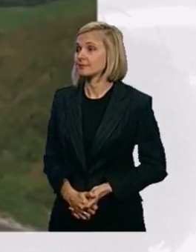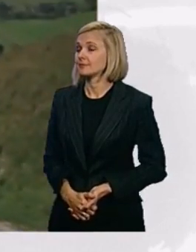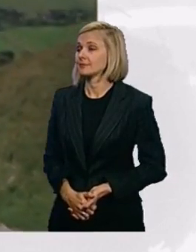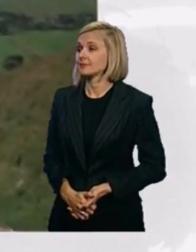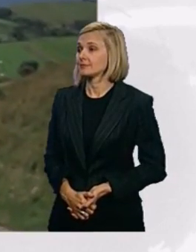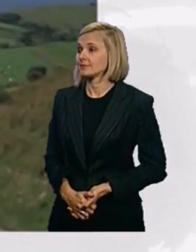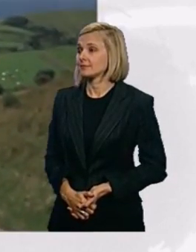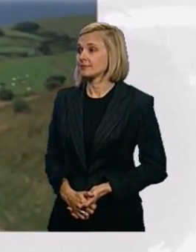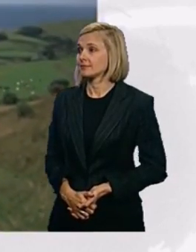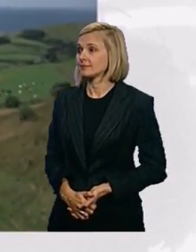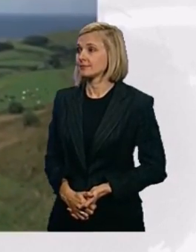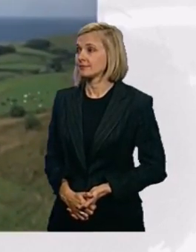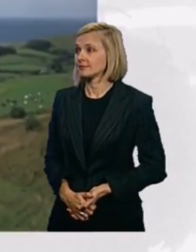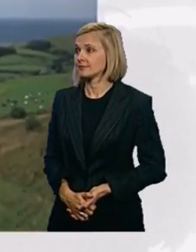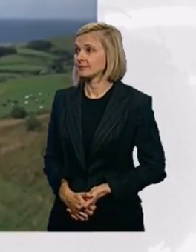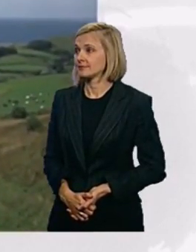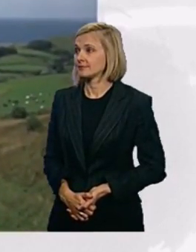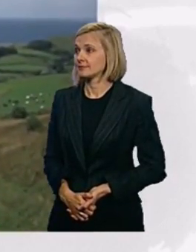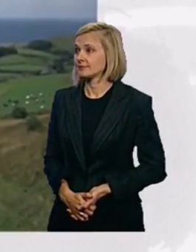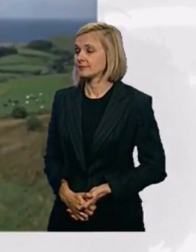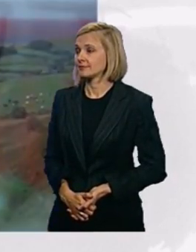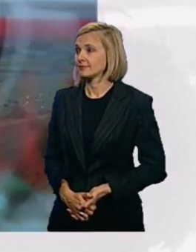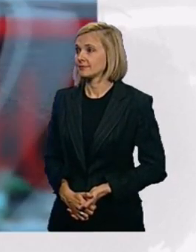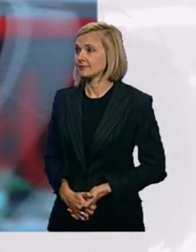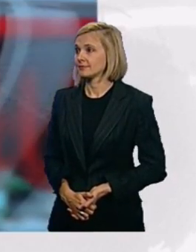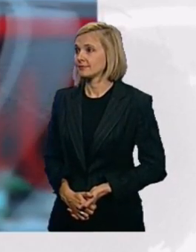Peter Bowes, BBC News, Los Angeles.